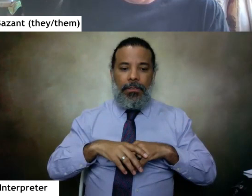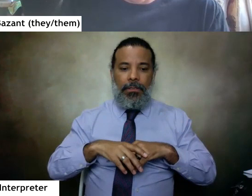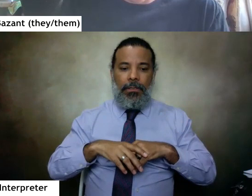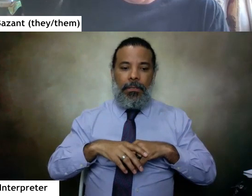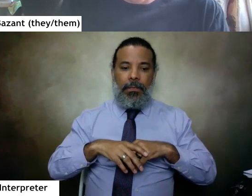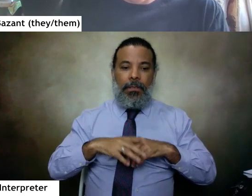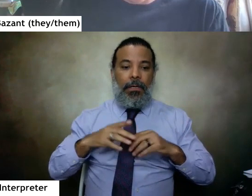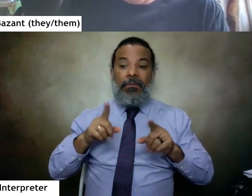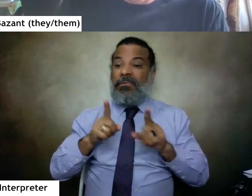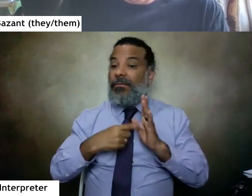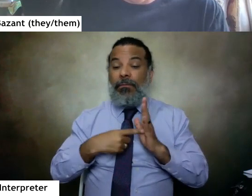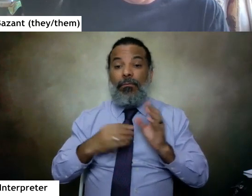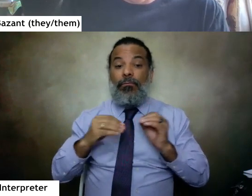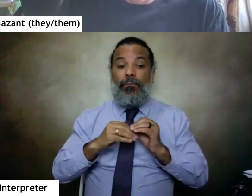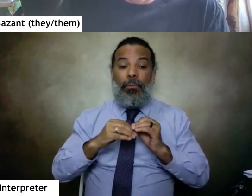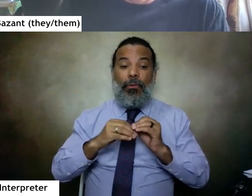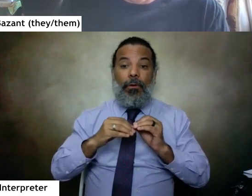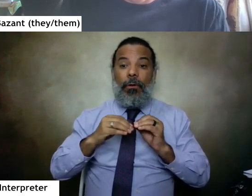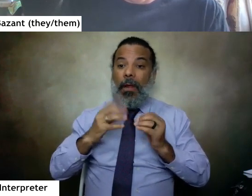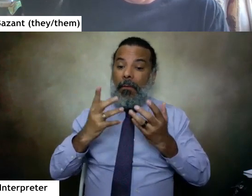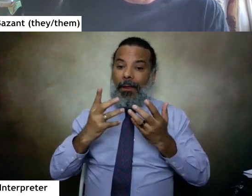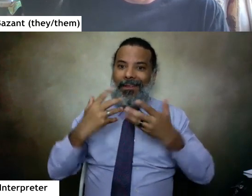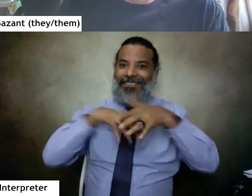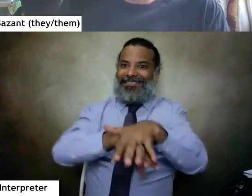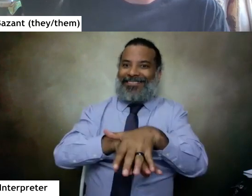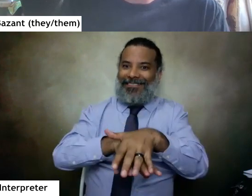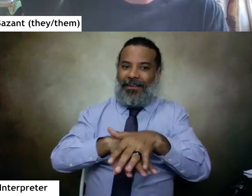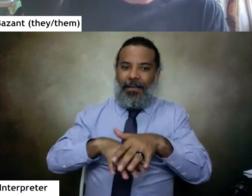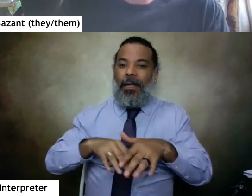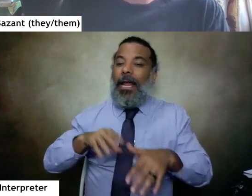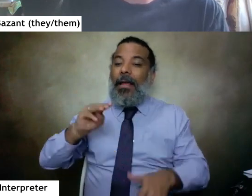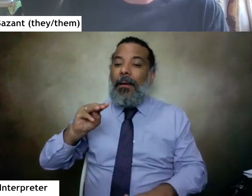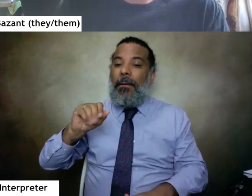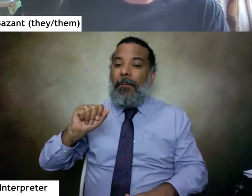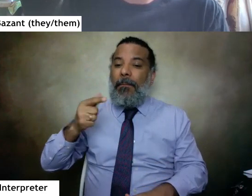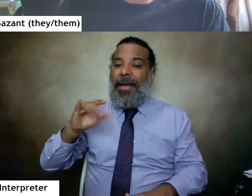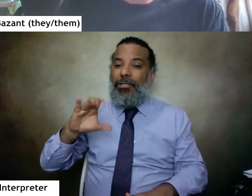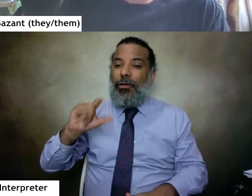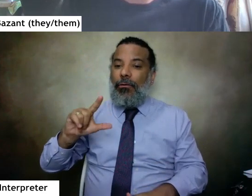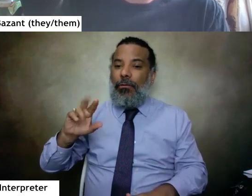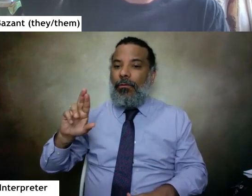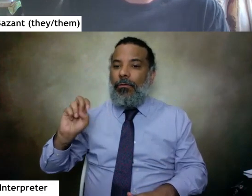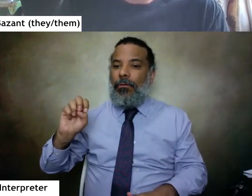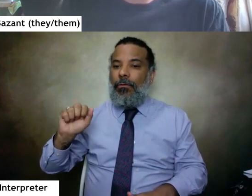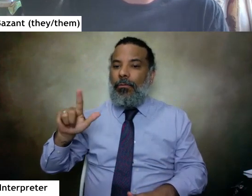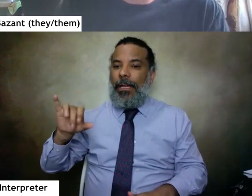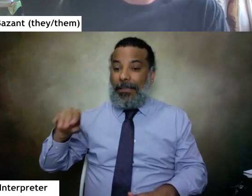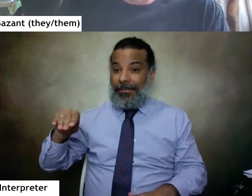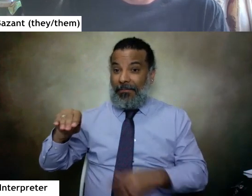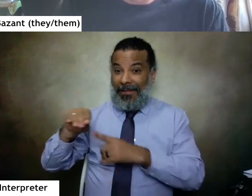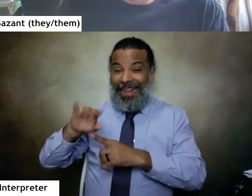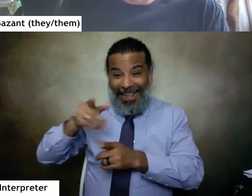effective through a mix of both i think a lot about magical realism and um the way that genre